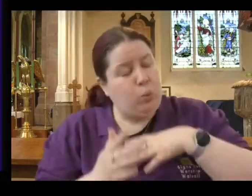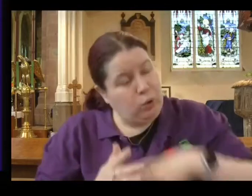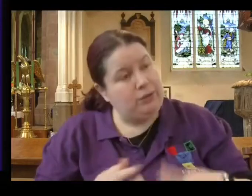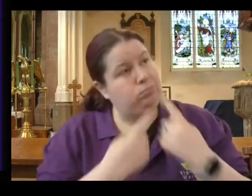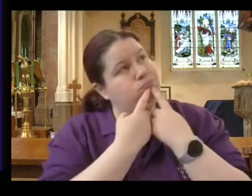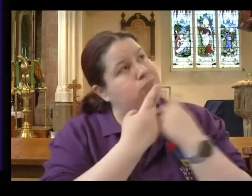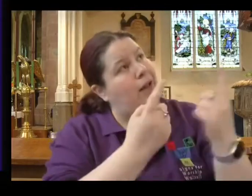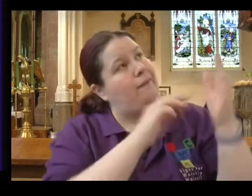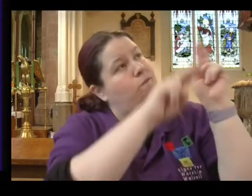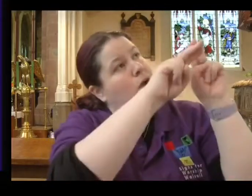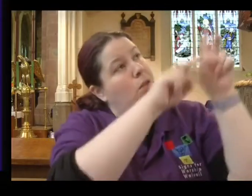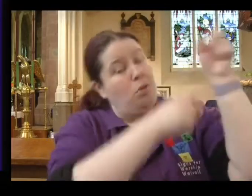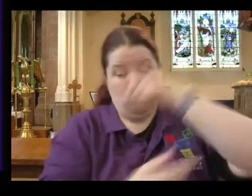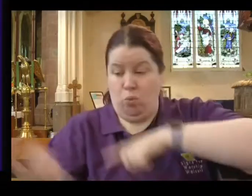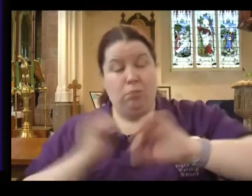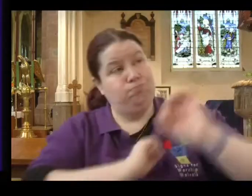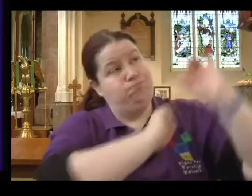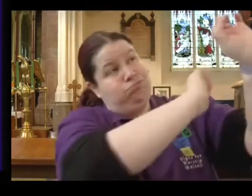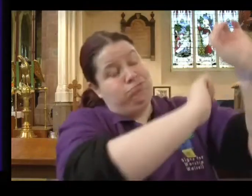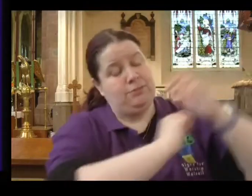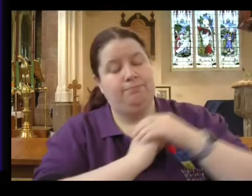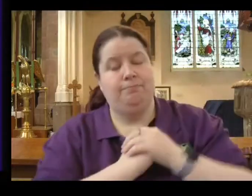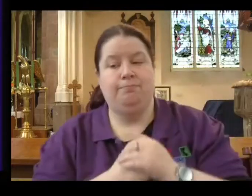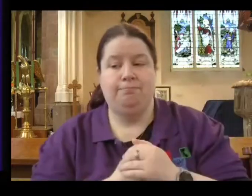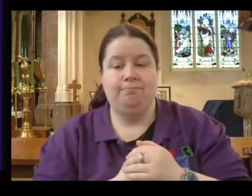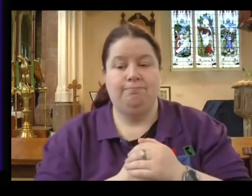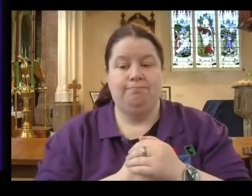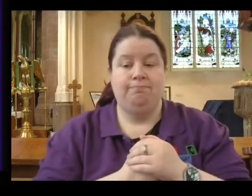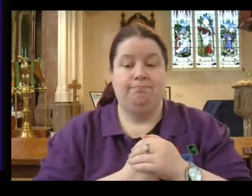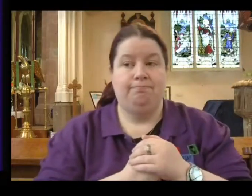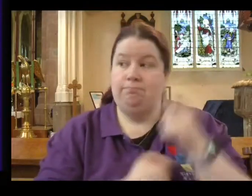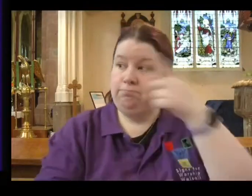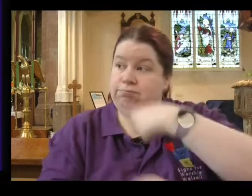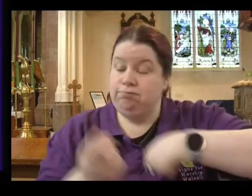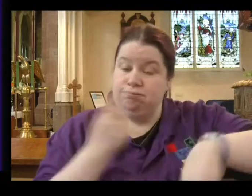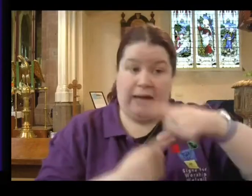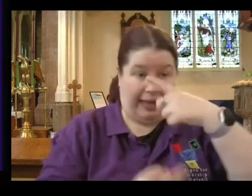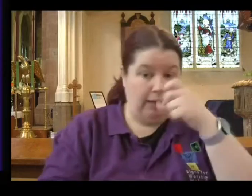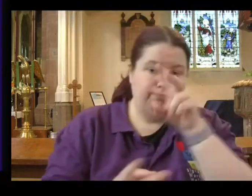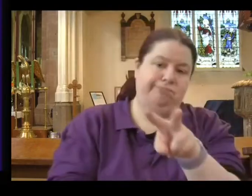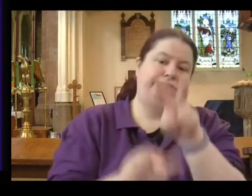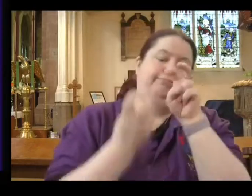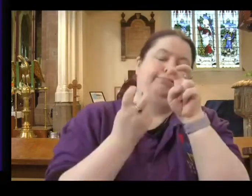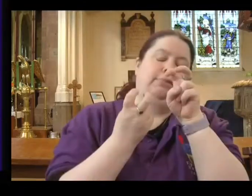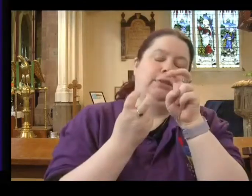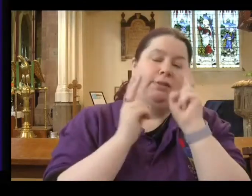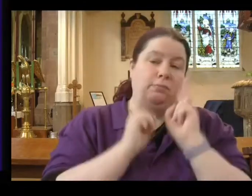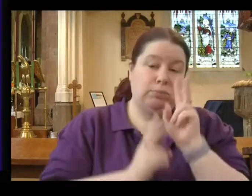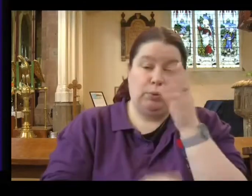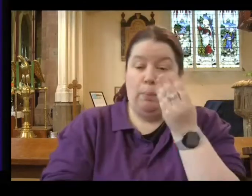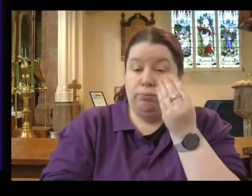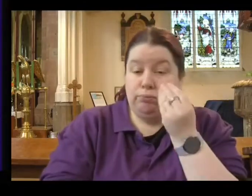to have eternal life. We've got ears, it says in that passage. Let us hear, let us listen.